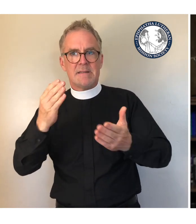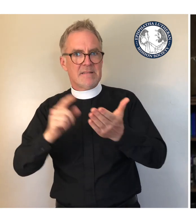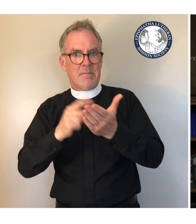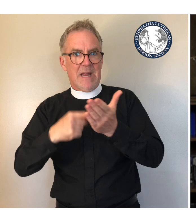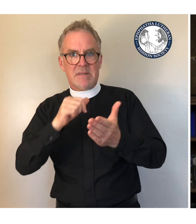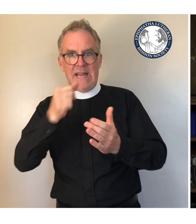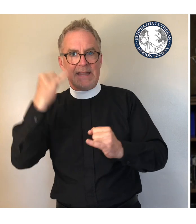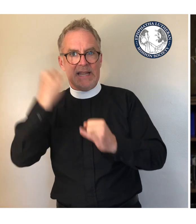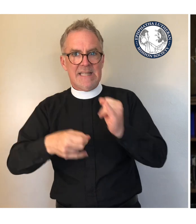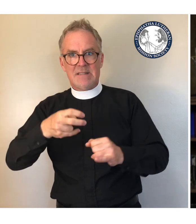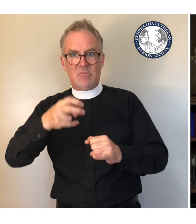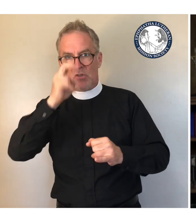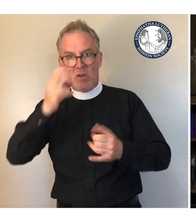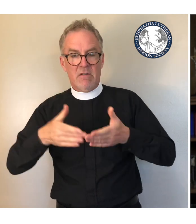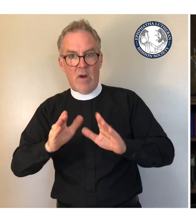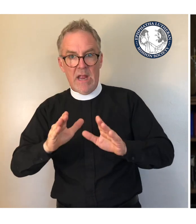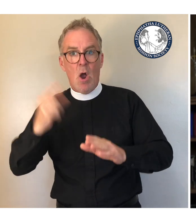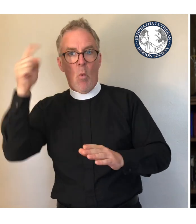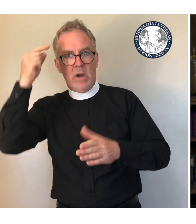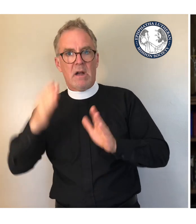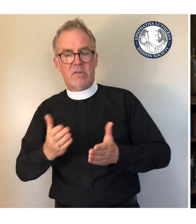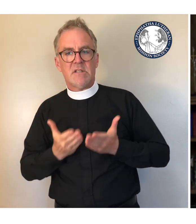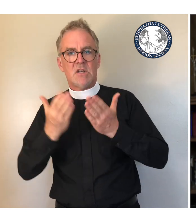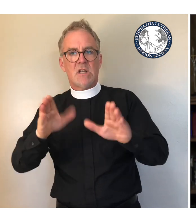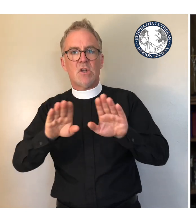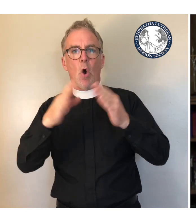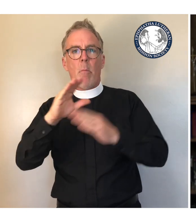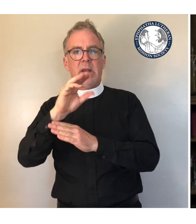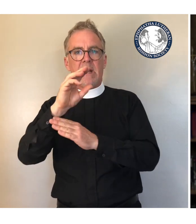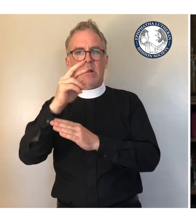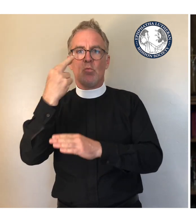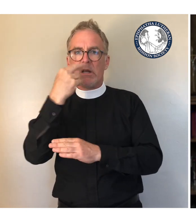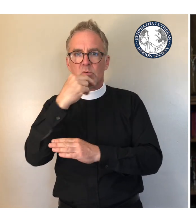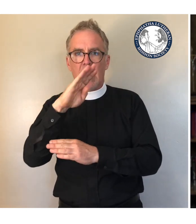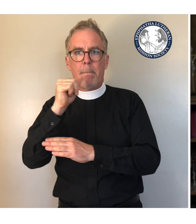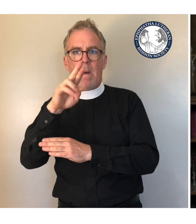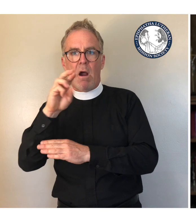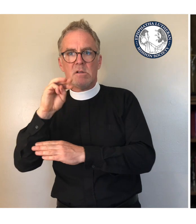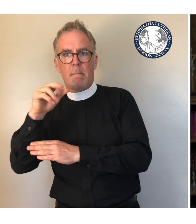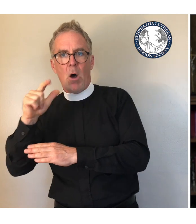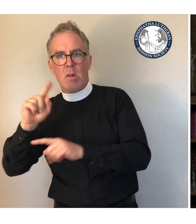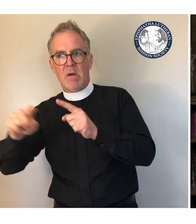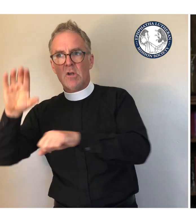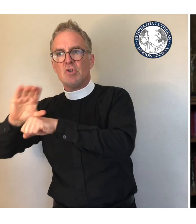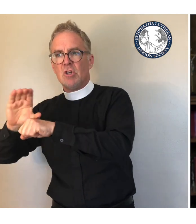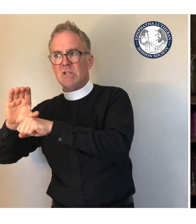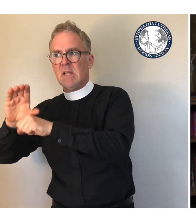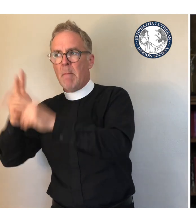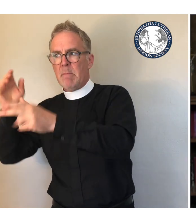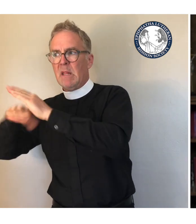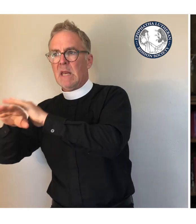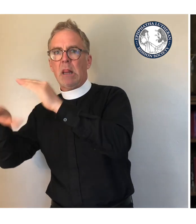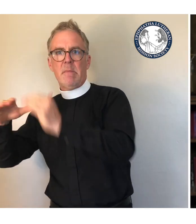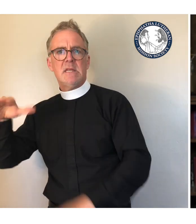open bars, restaurants, and malls while retaining a ten-person limit on all churches. Our districts